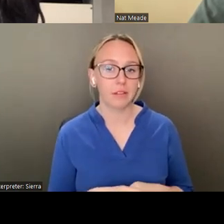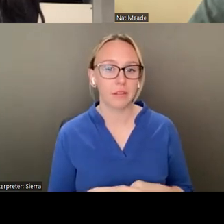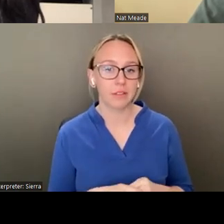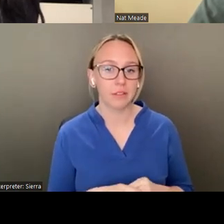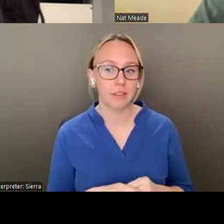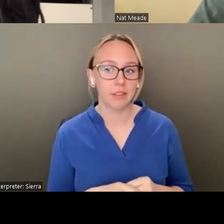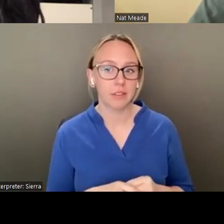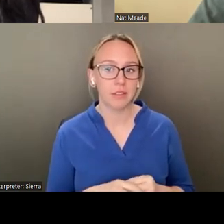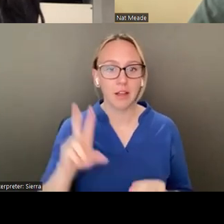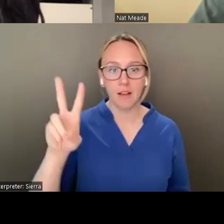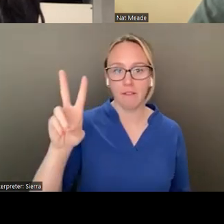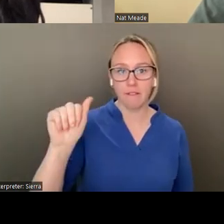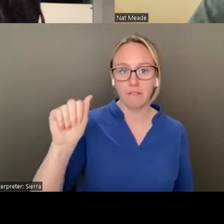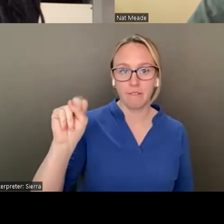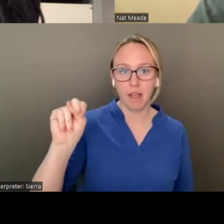vantage.